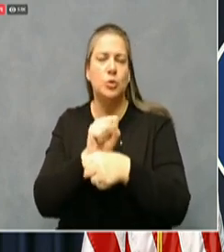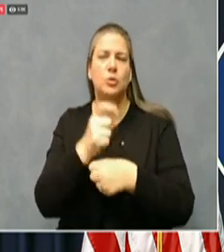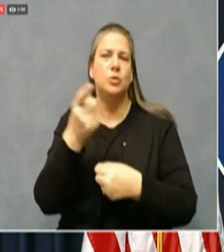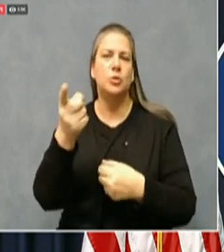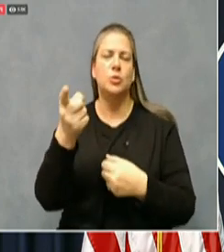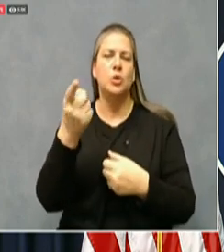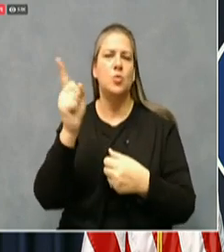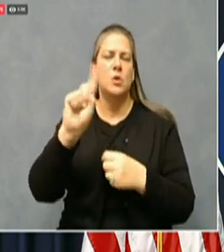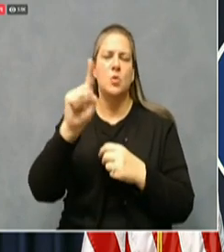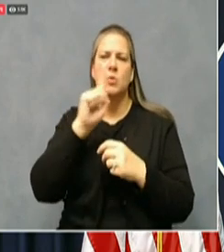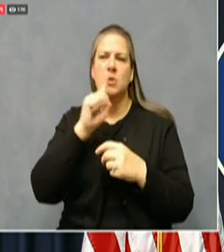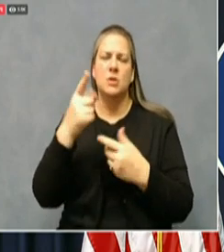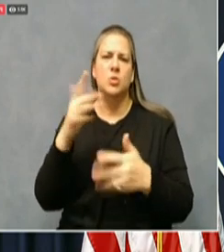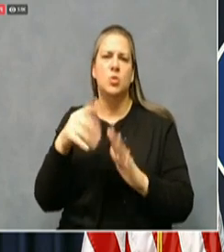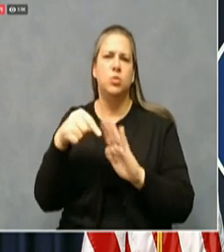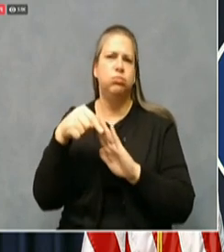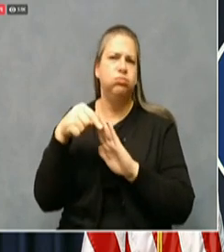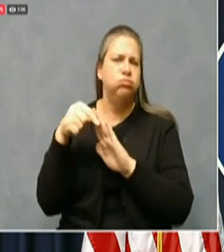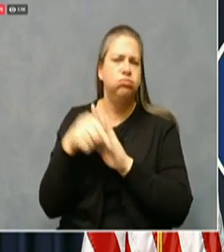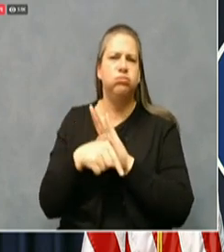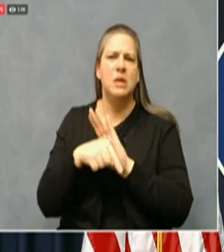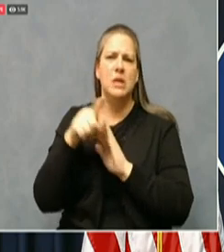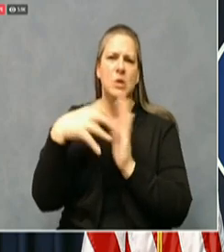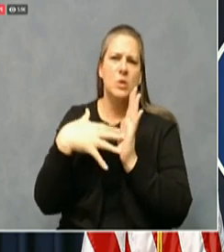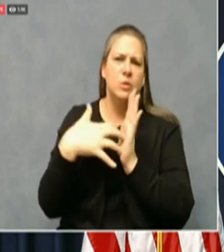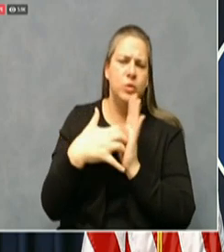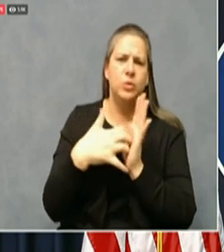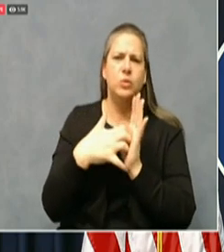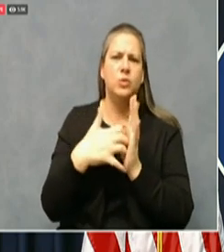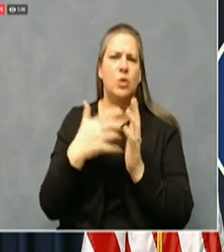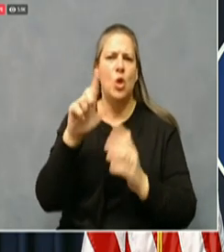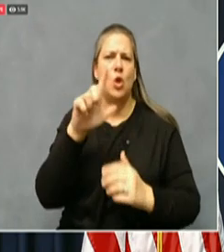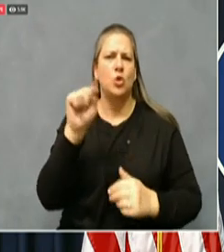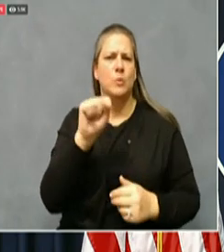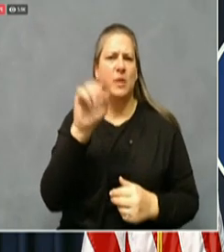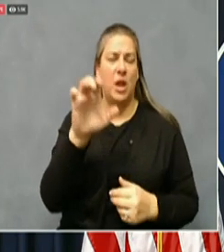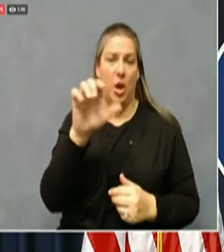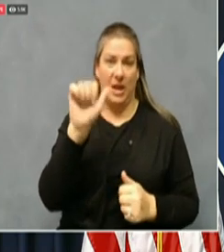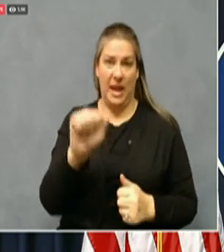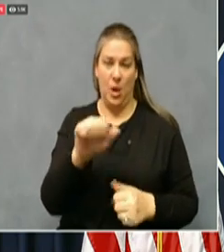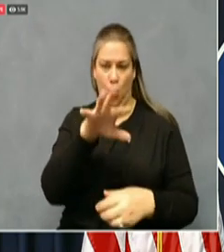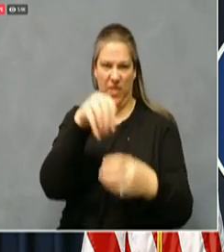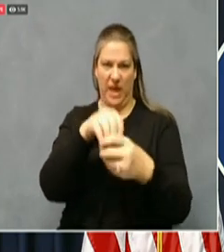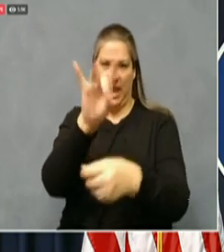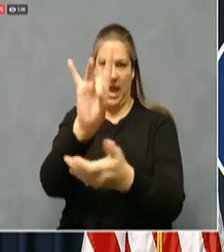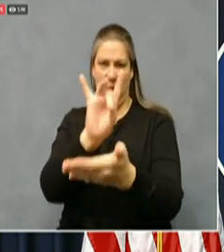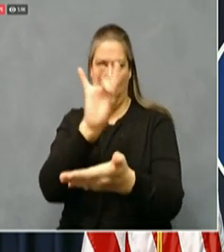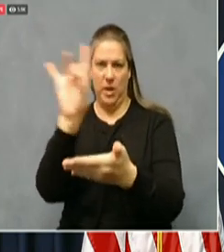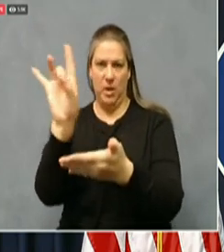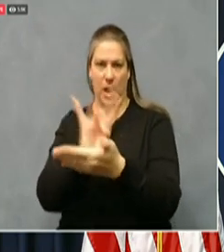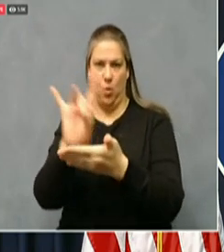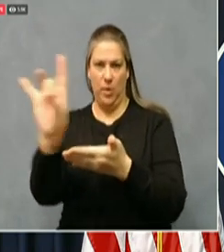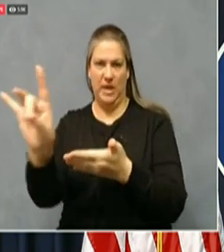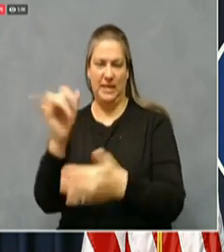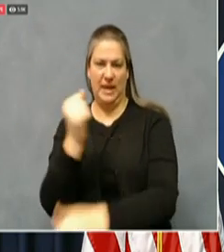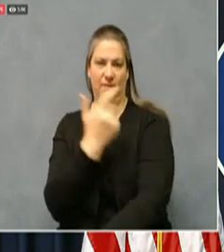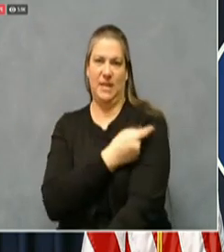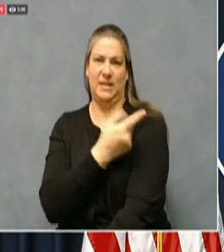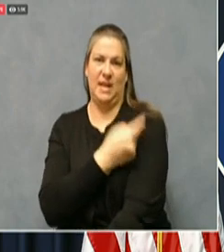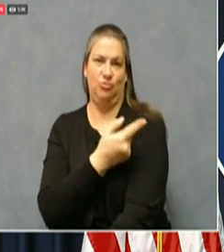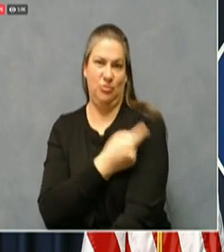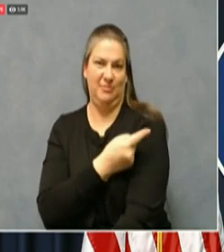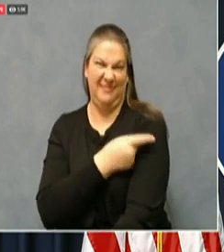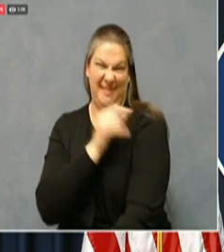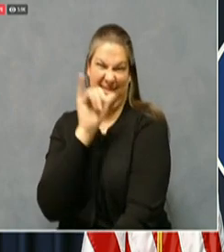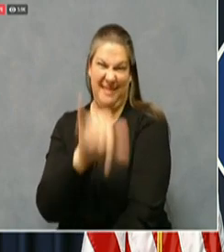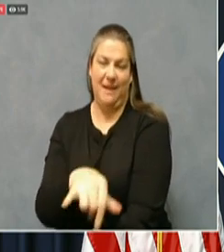vaccinated potentially in the first eight weeks of the program. Uh, that that is our hope. A lot of it will be based